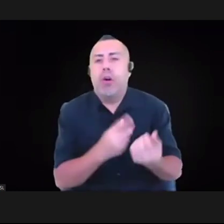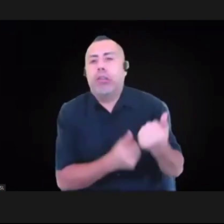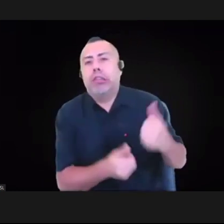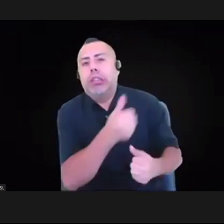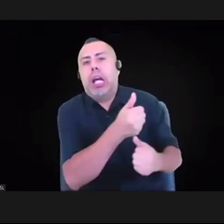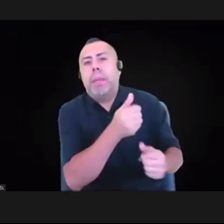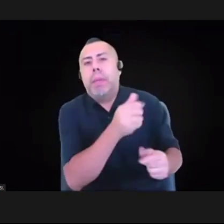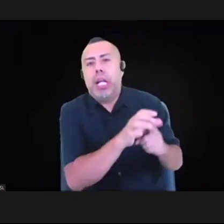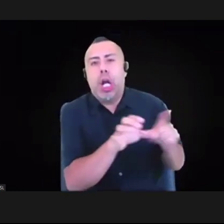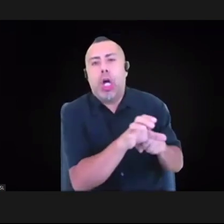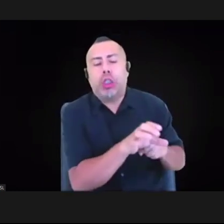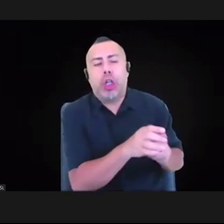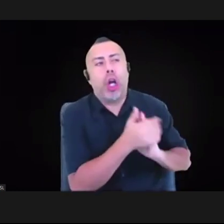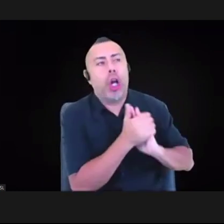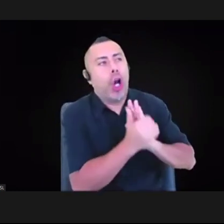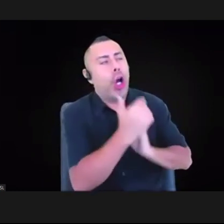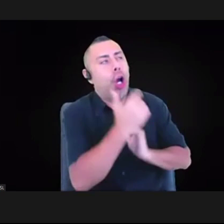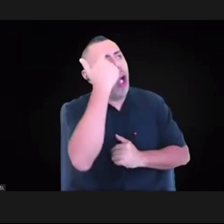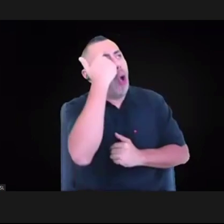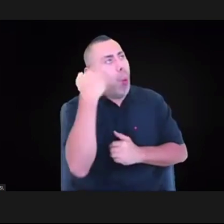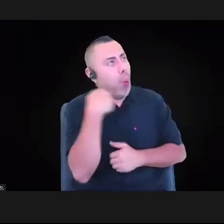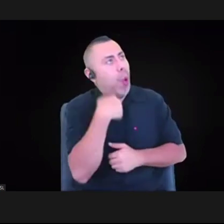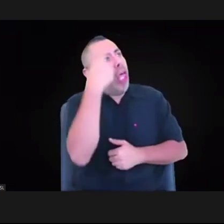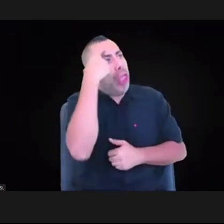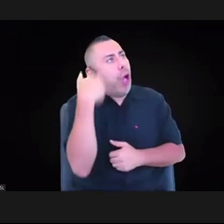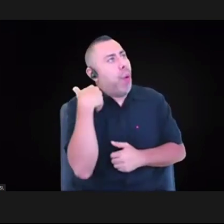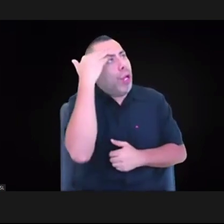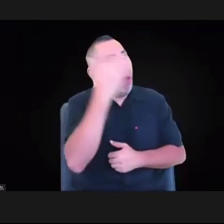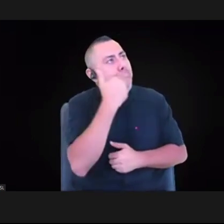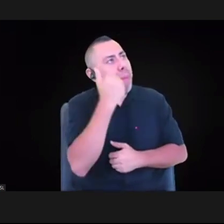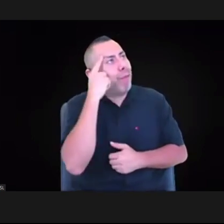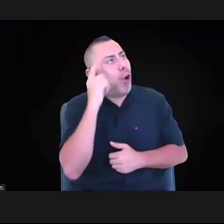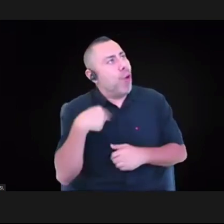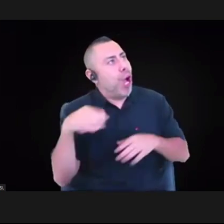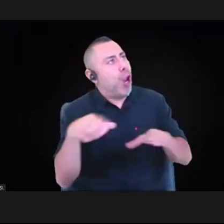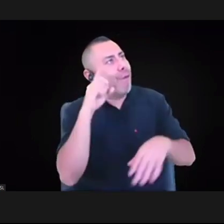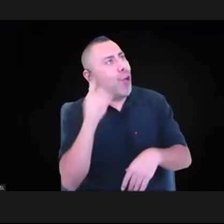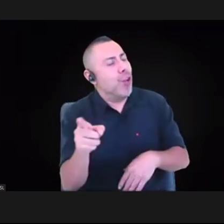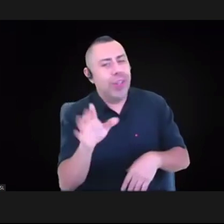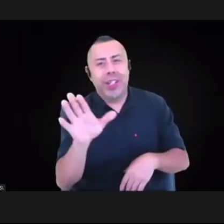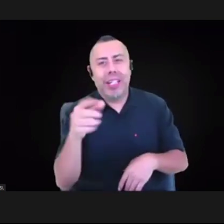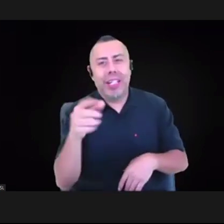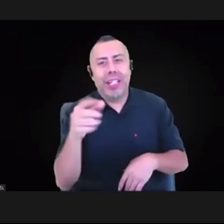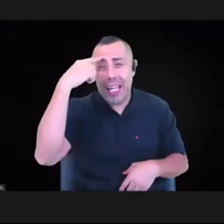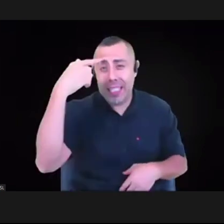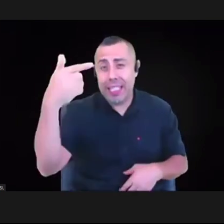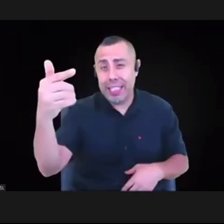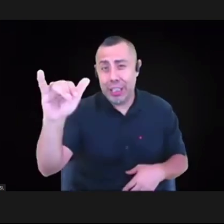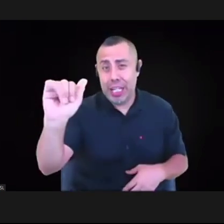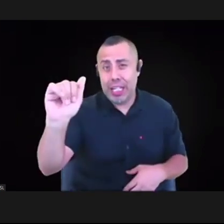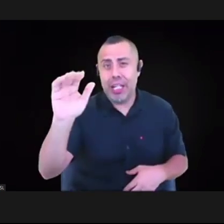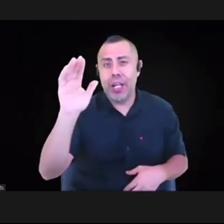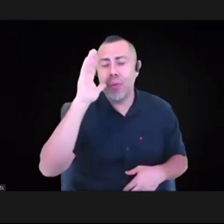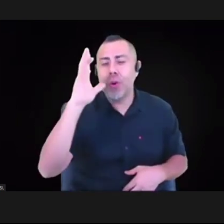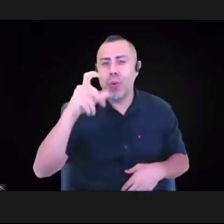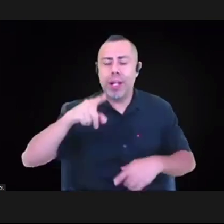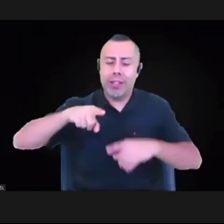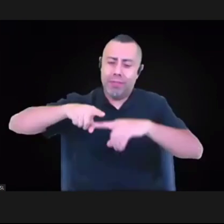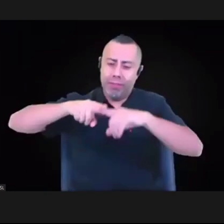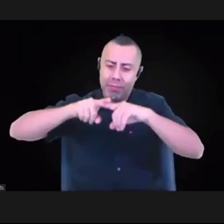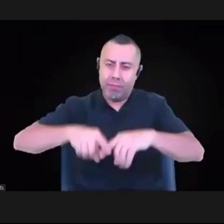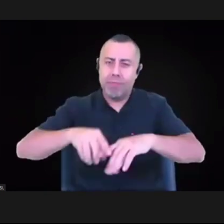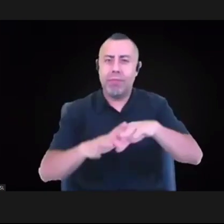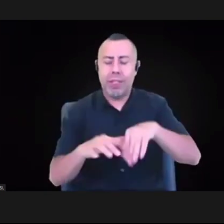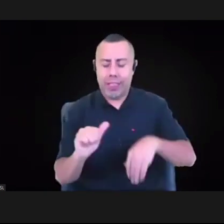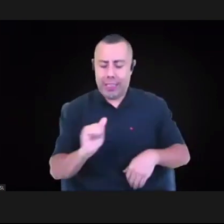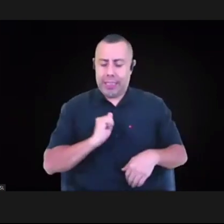uh, doing what we think is best for people. So I think GIA would really want to lean hard on self-determination more than on a particular, uh,